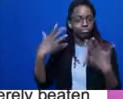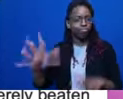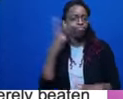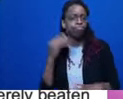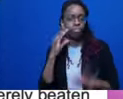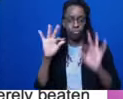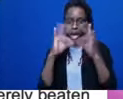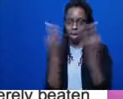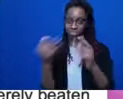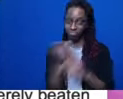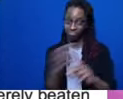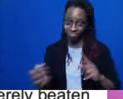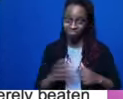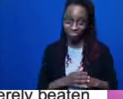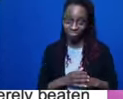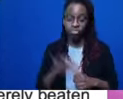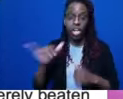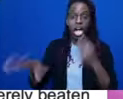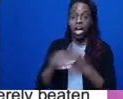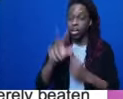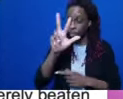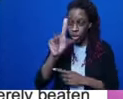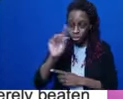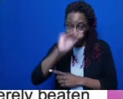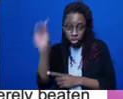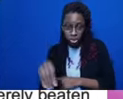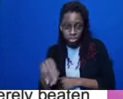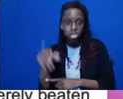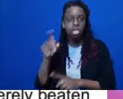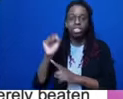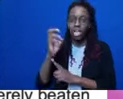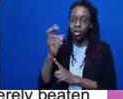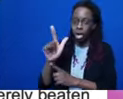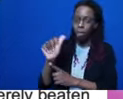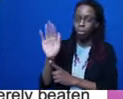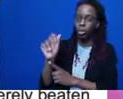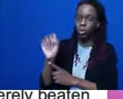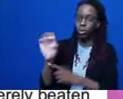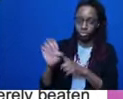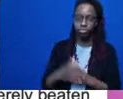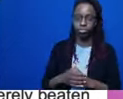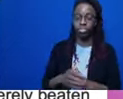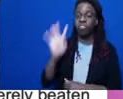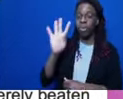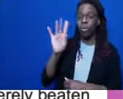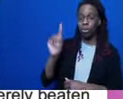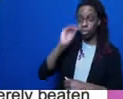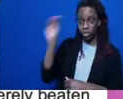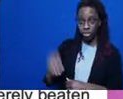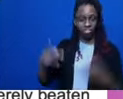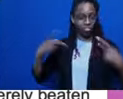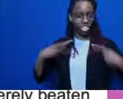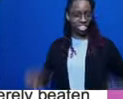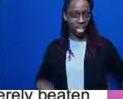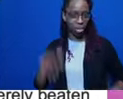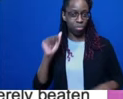abuse. 41% experienced physical abuse. 39% emotional abuse. This has led many